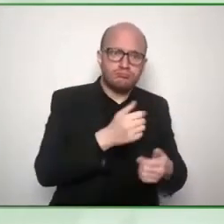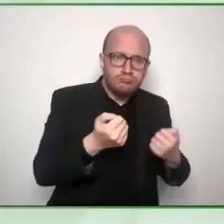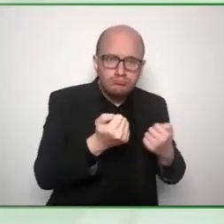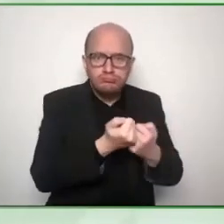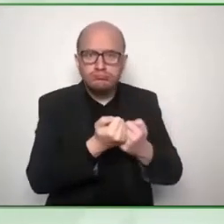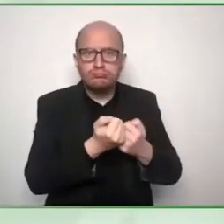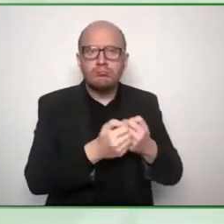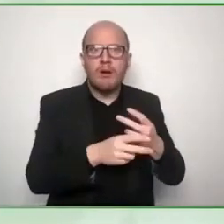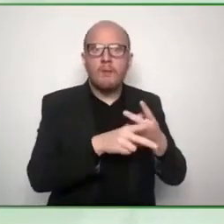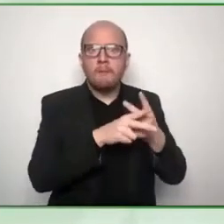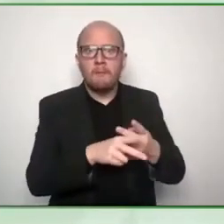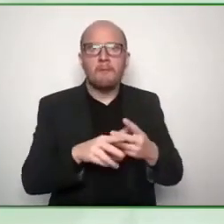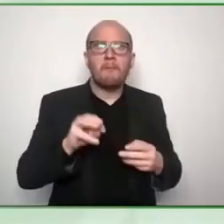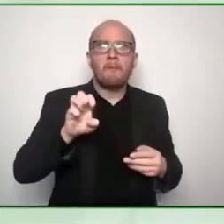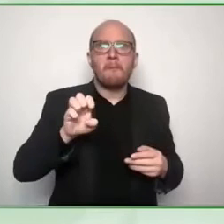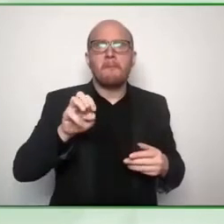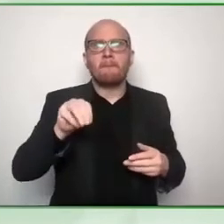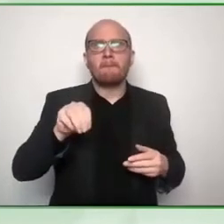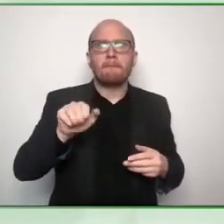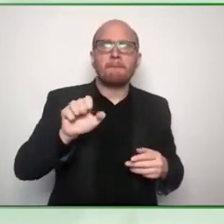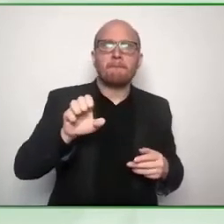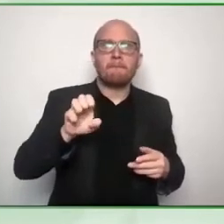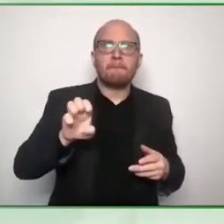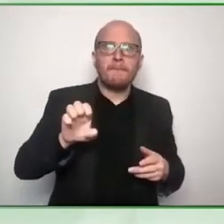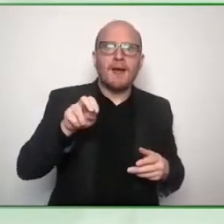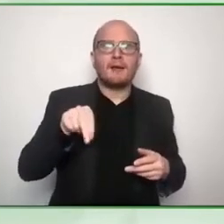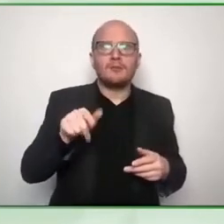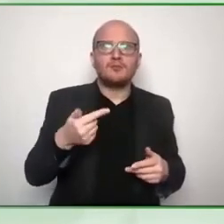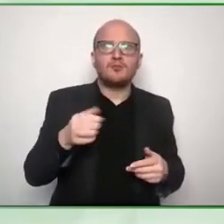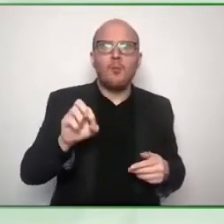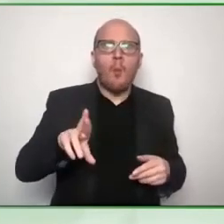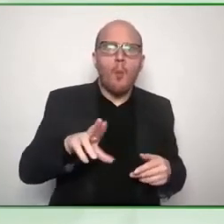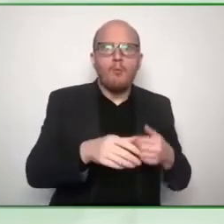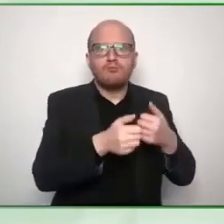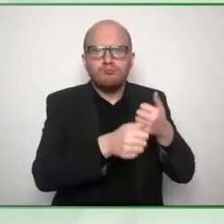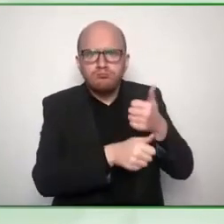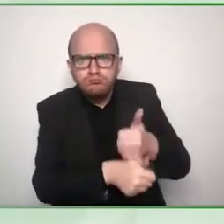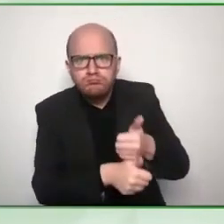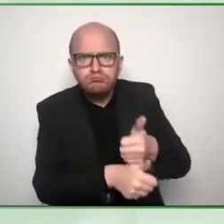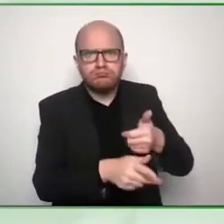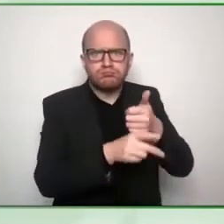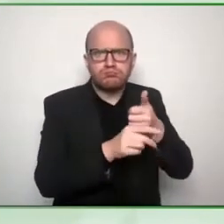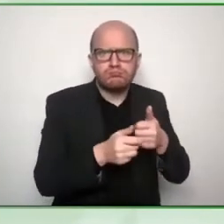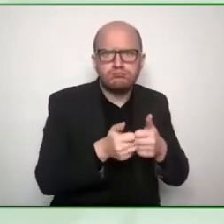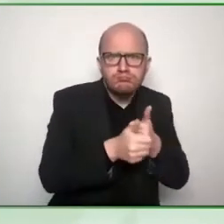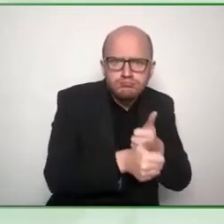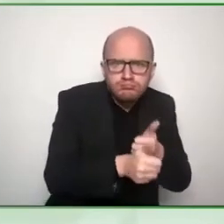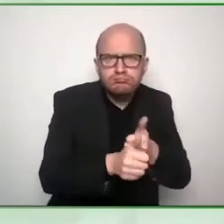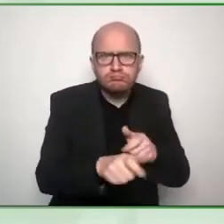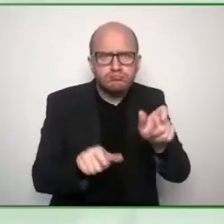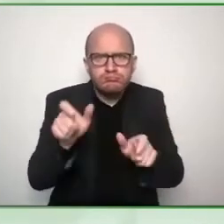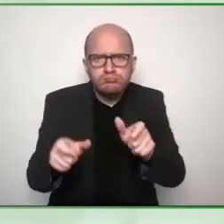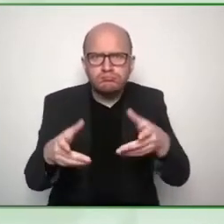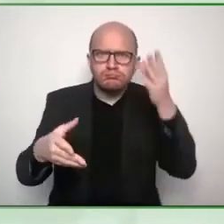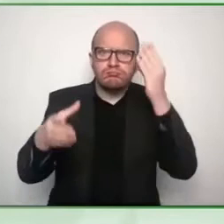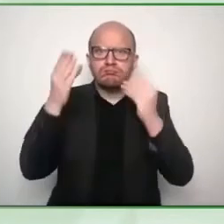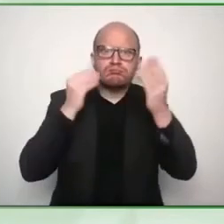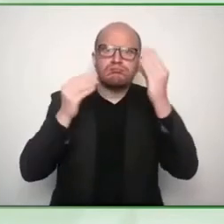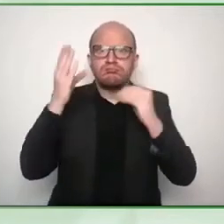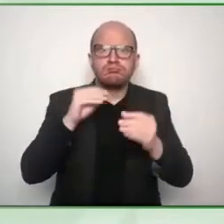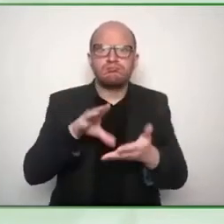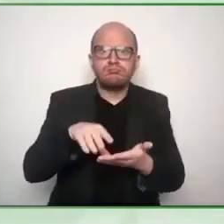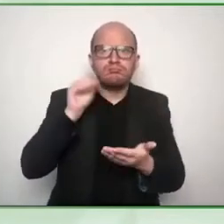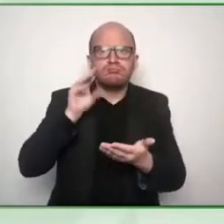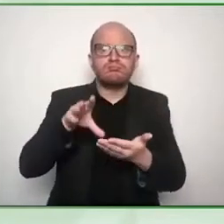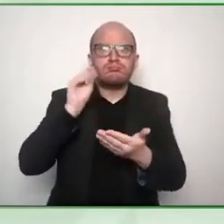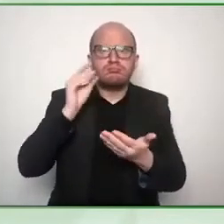we're very hopeful that this will result in replication but i would like to take a step back and you know raf and cliff for you to come